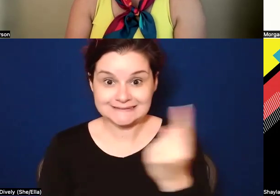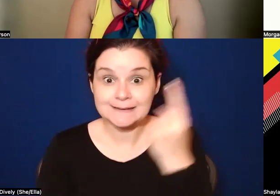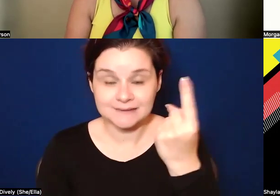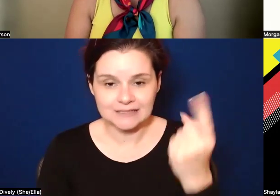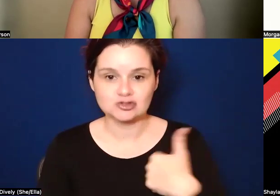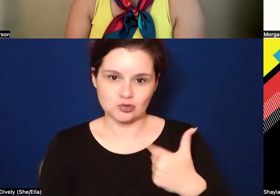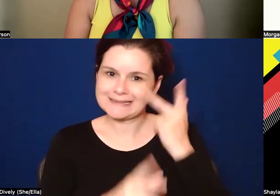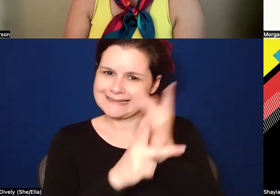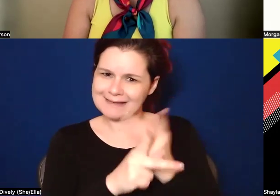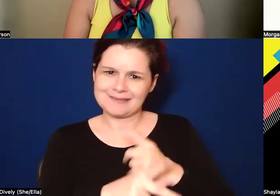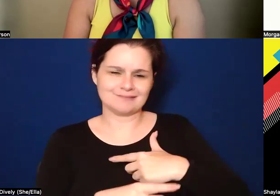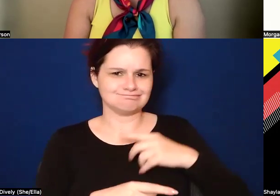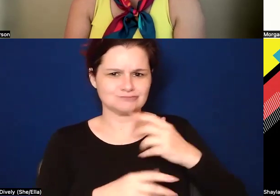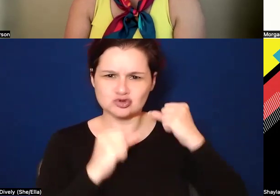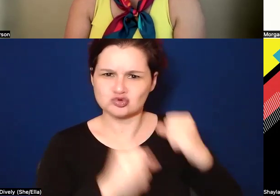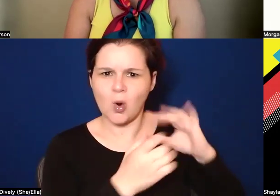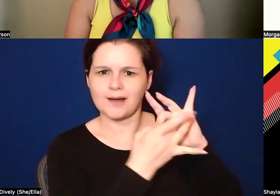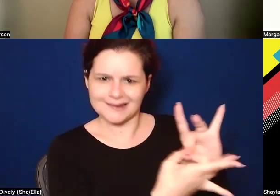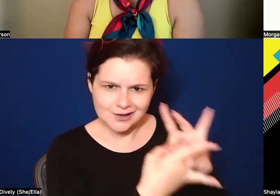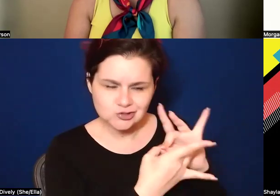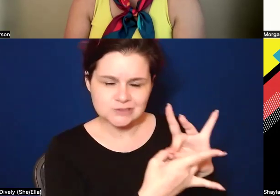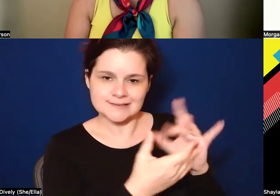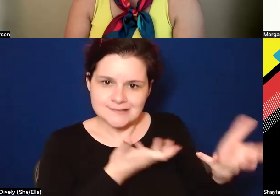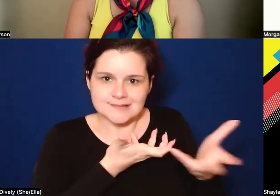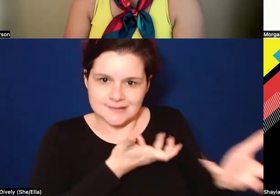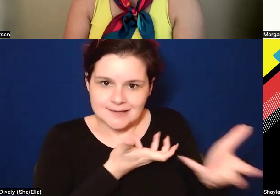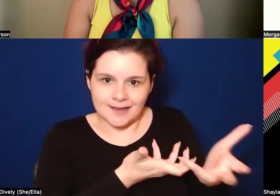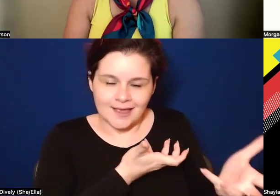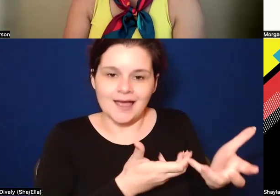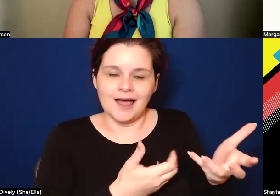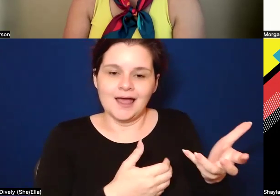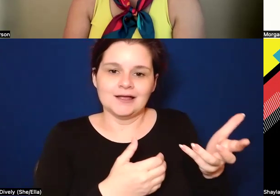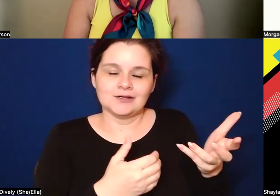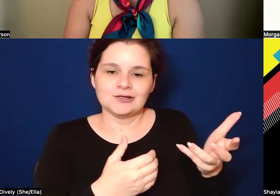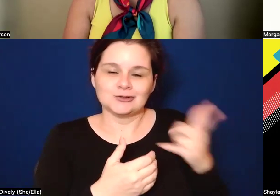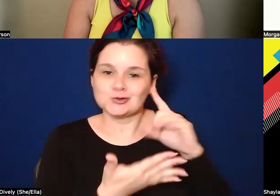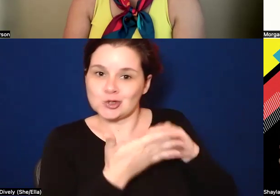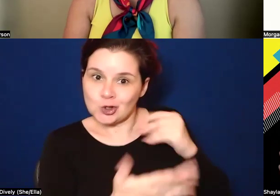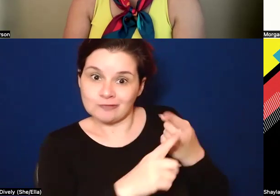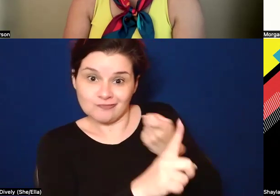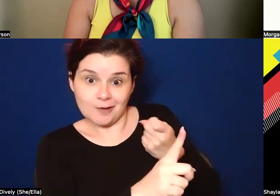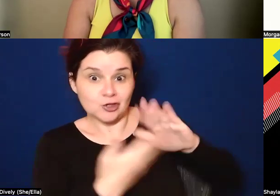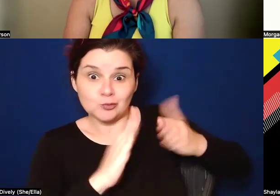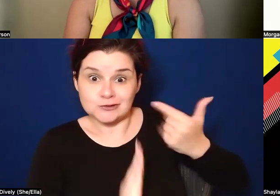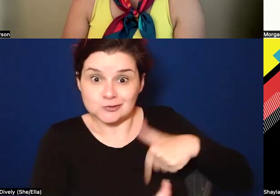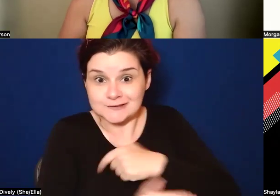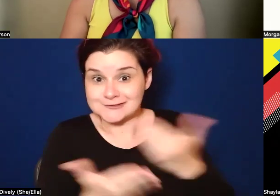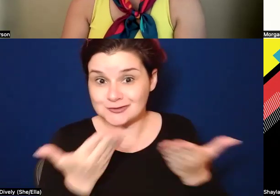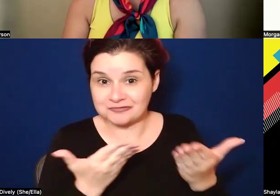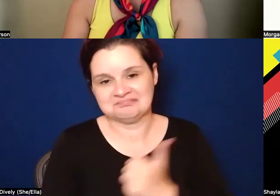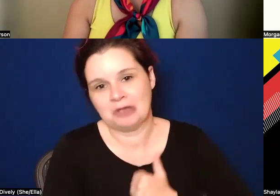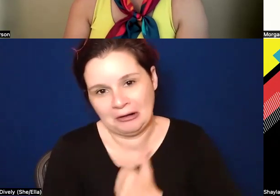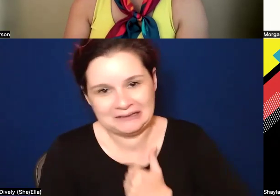just to keep that strong connection to, um, to have, to learn from the communities that we serve. Sorry.